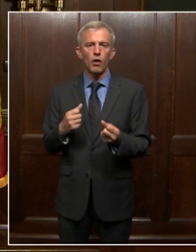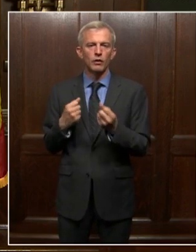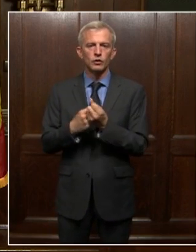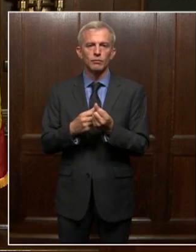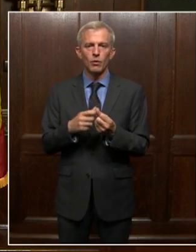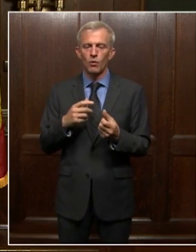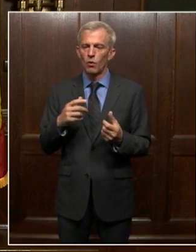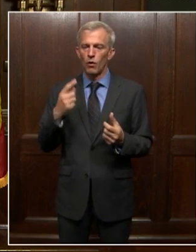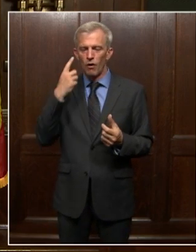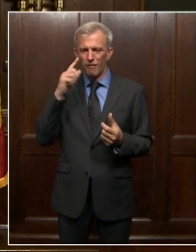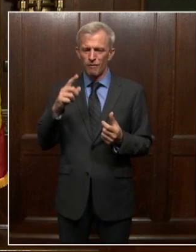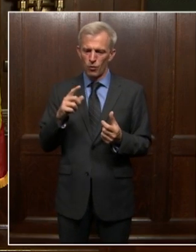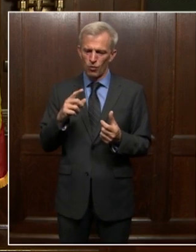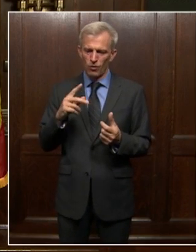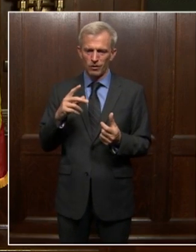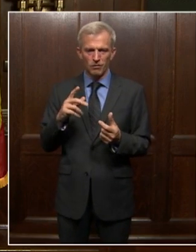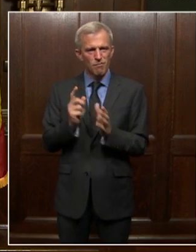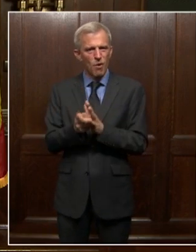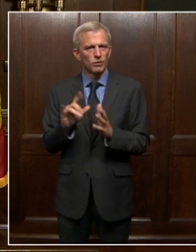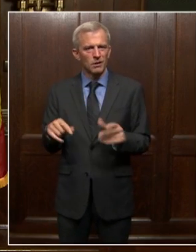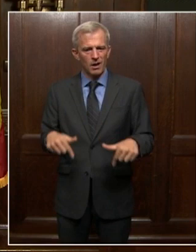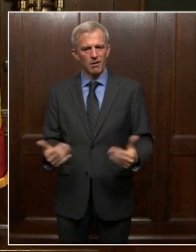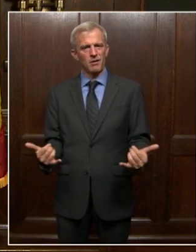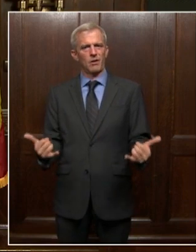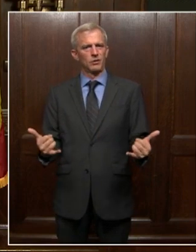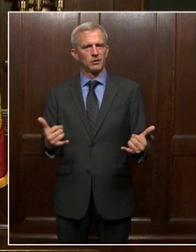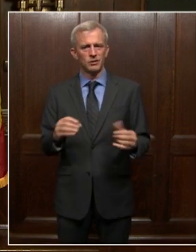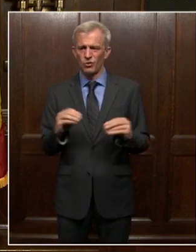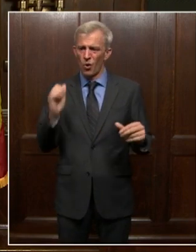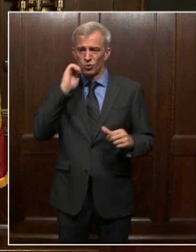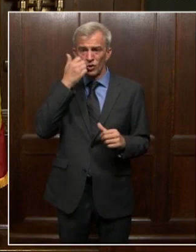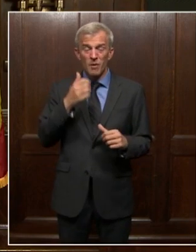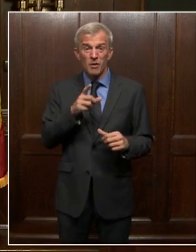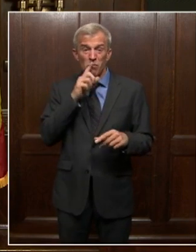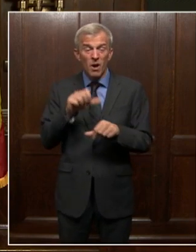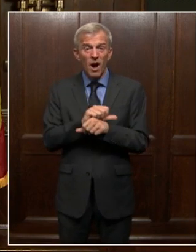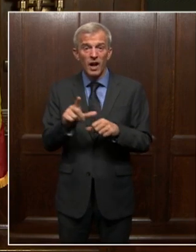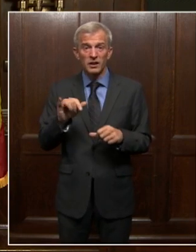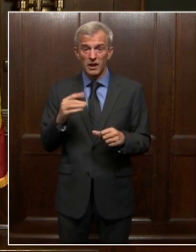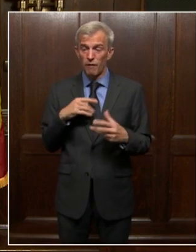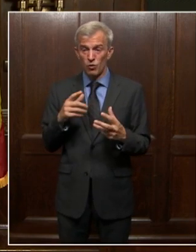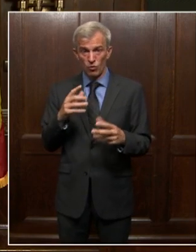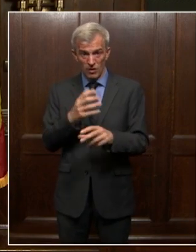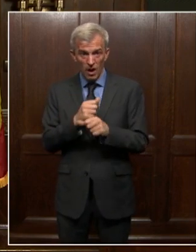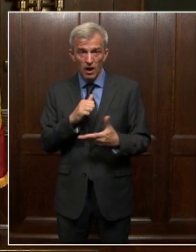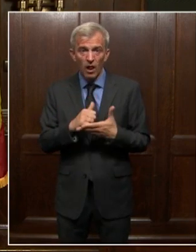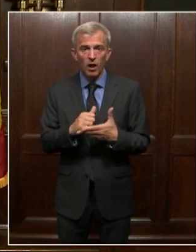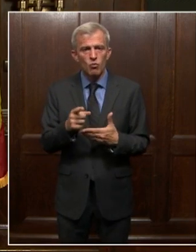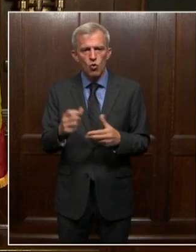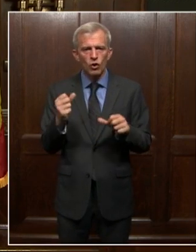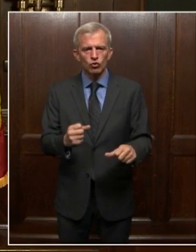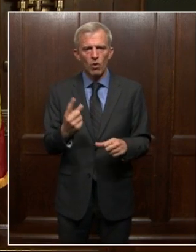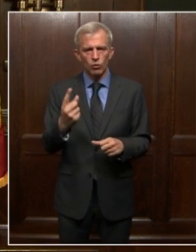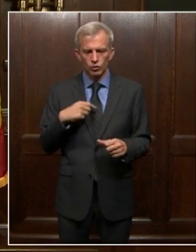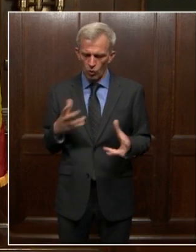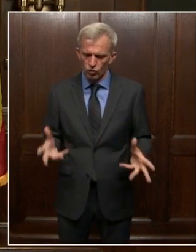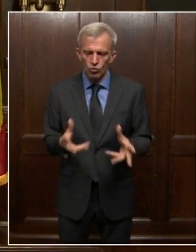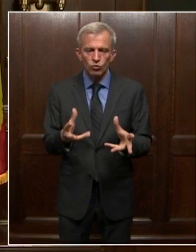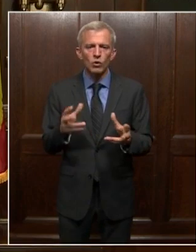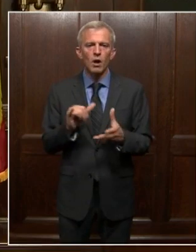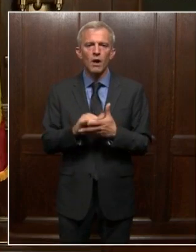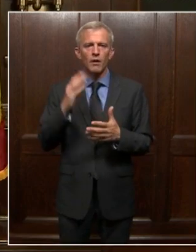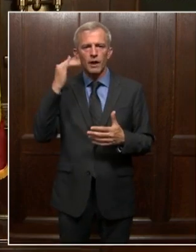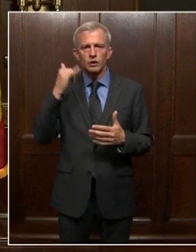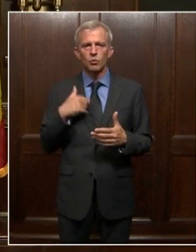like this, so there is no shame in reaching out. In fact, you're the strong ones if you do reach out and I encourage you. So that's why I invited today